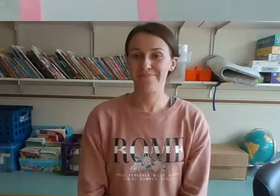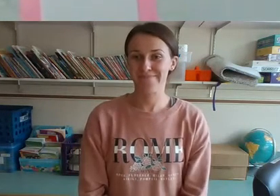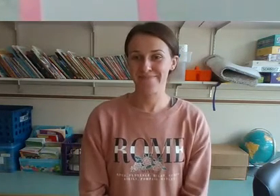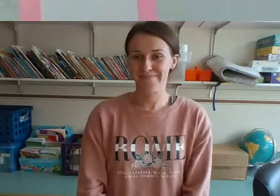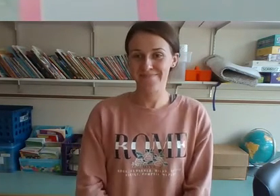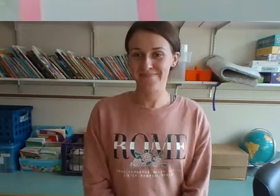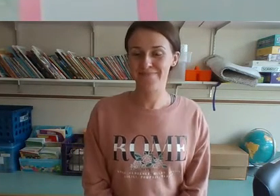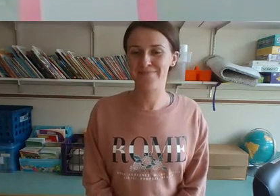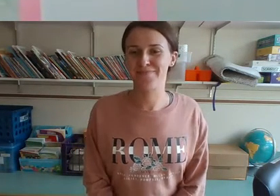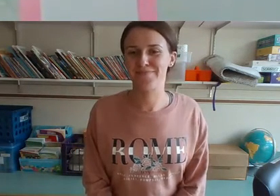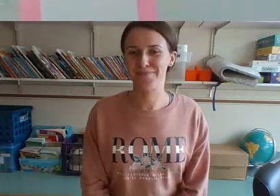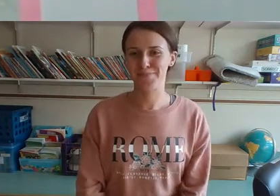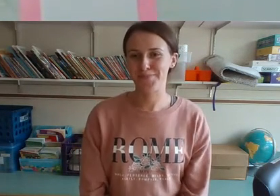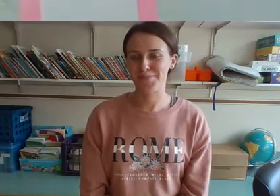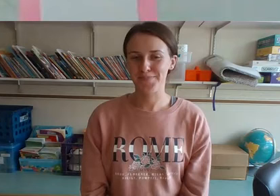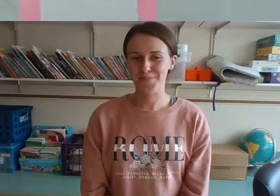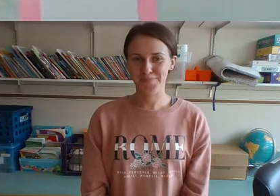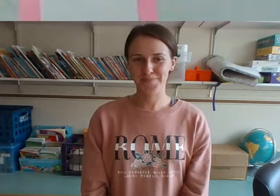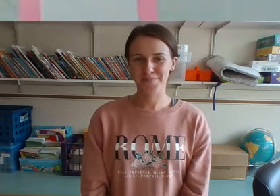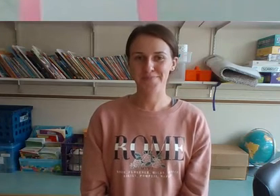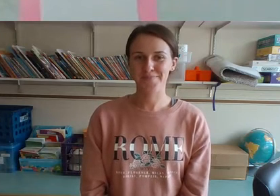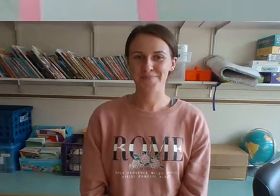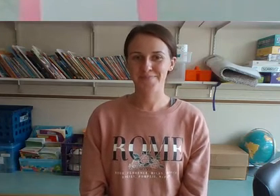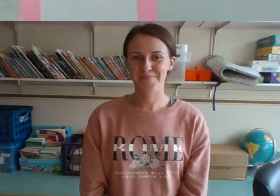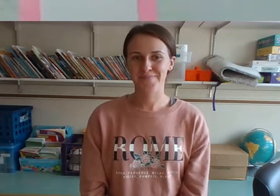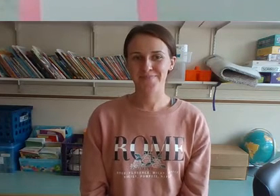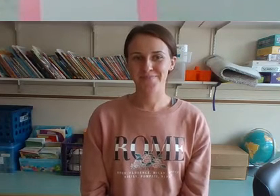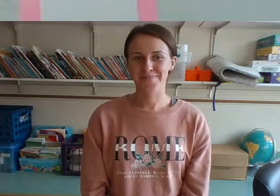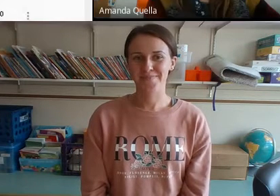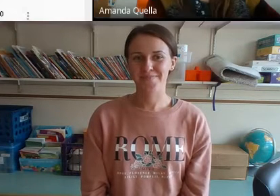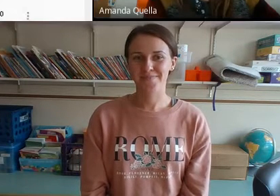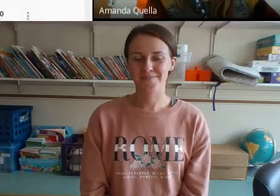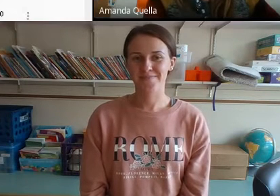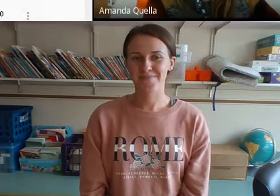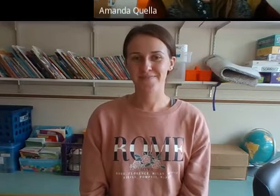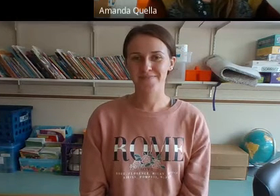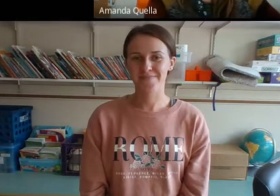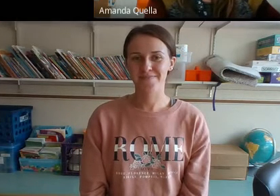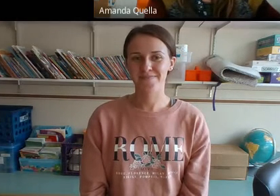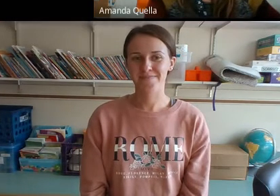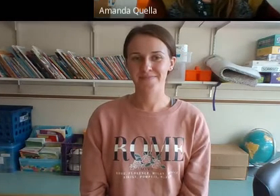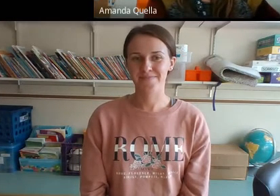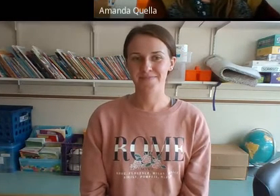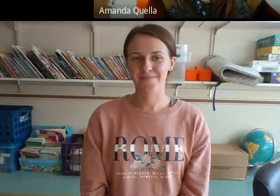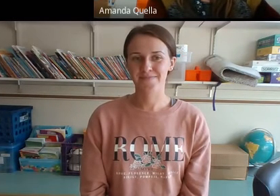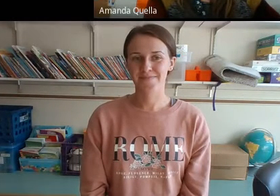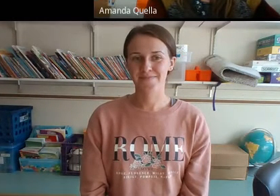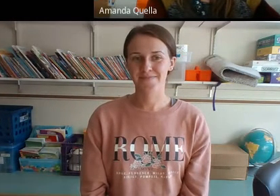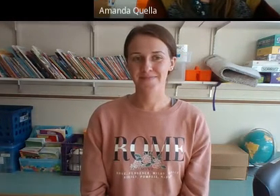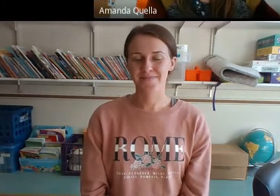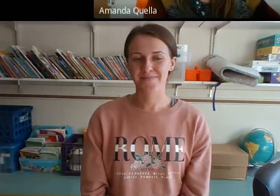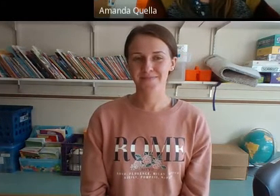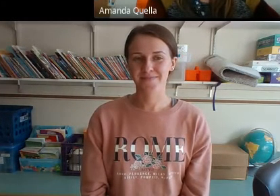I have it right here to share with you. So we're going to listen to